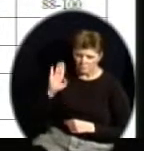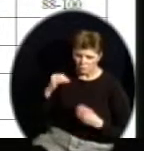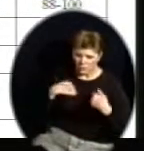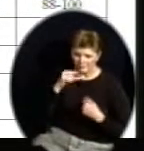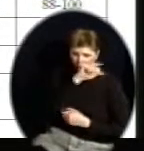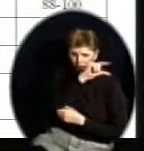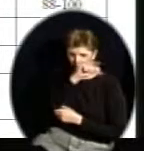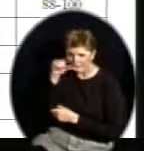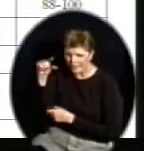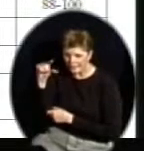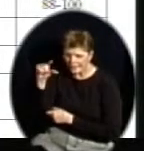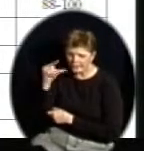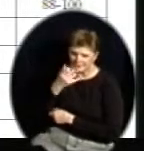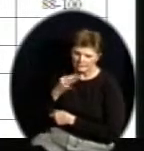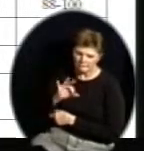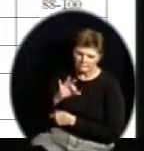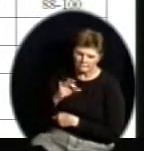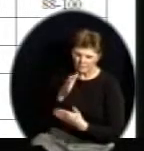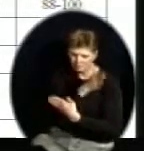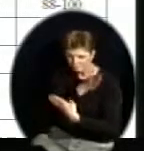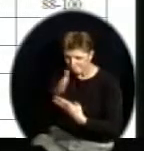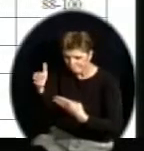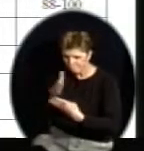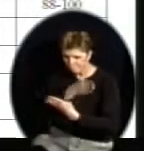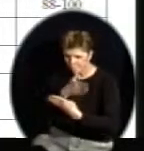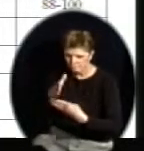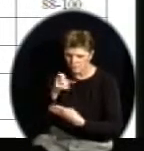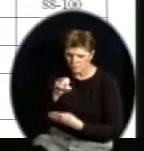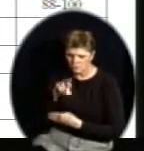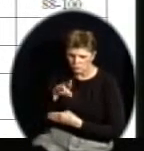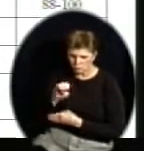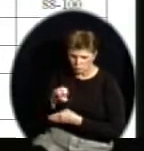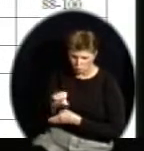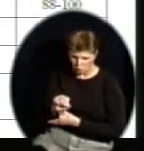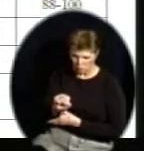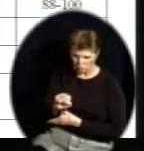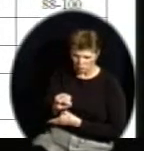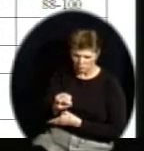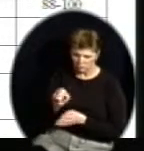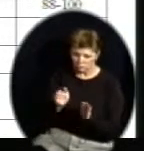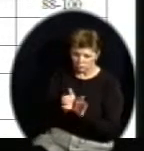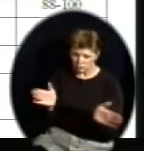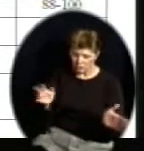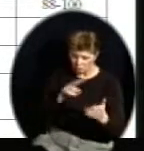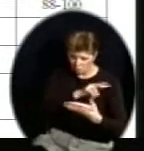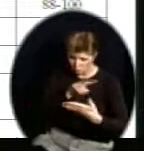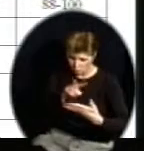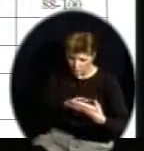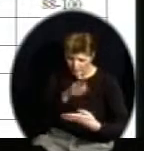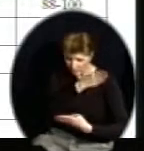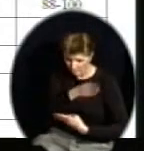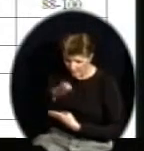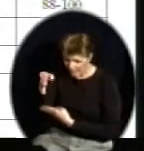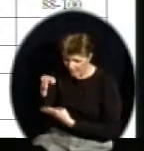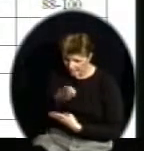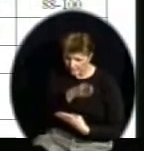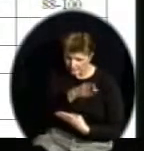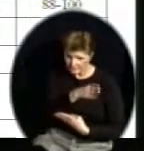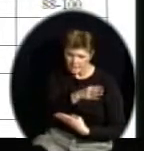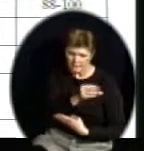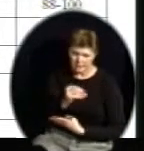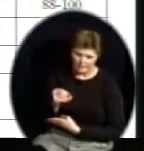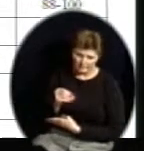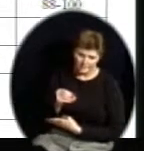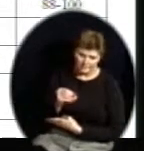You can see on the chart in front of you, this happens to be the general reading performance scoring bands. So in order for a